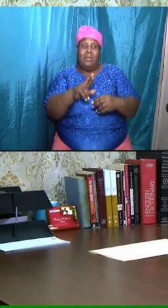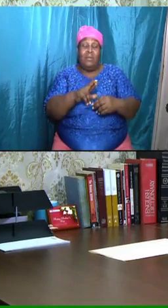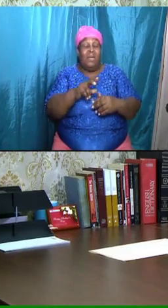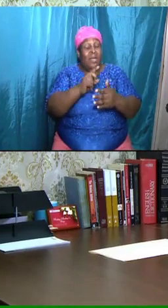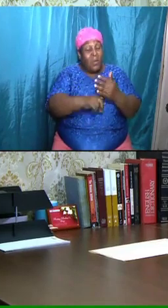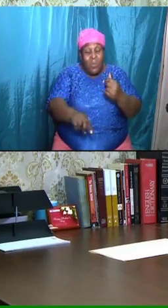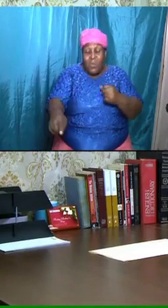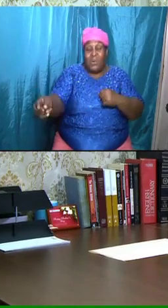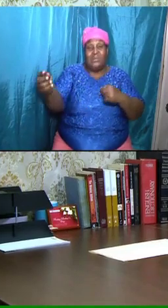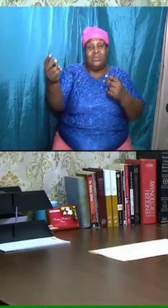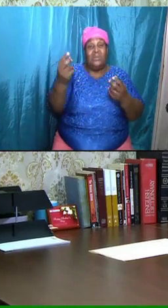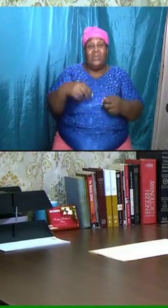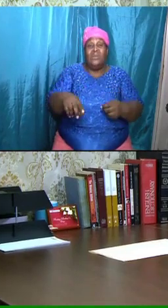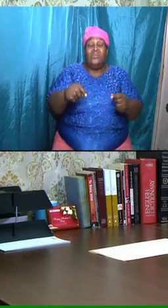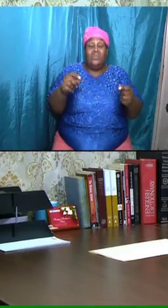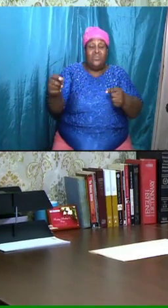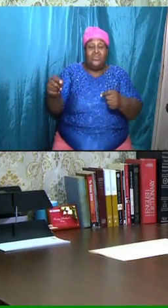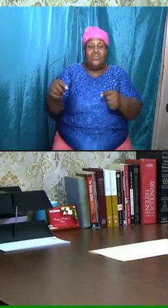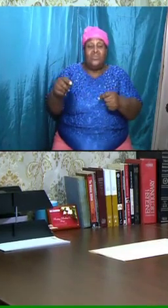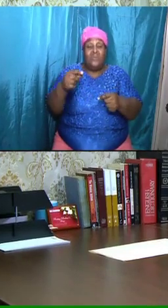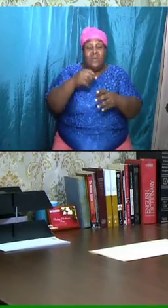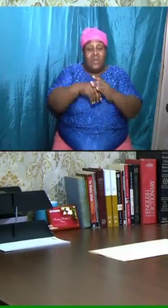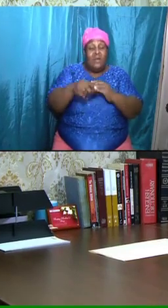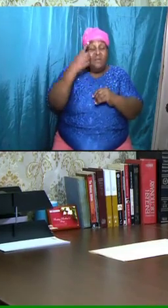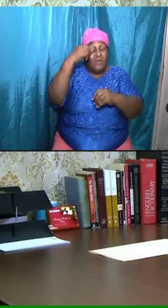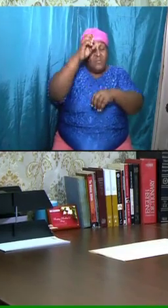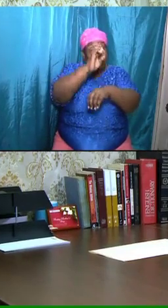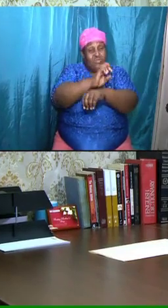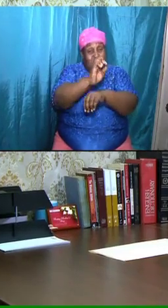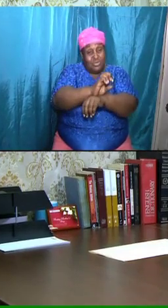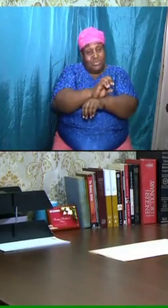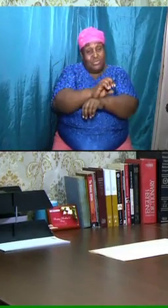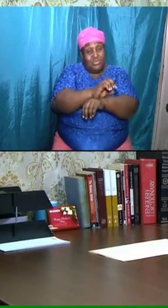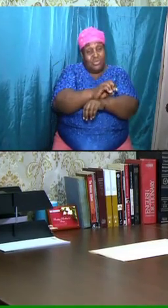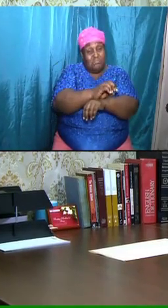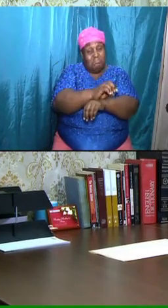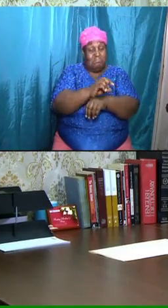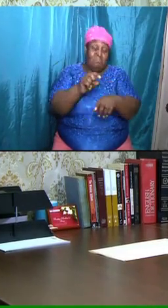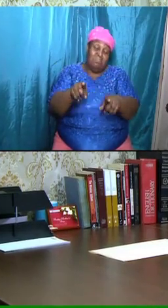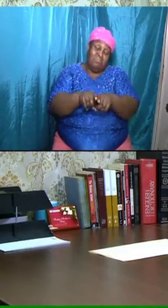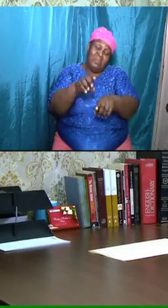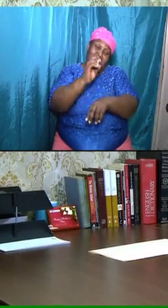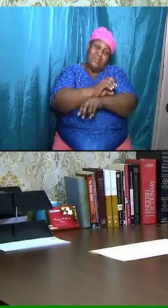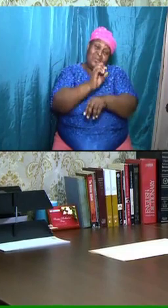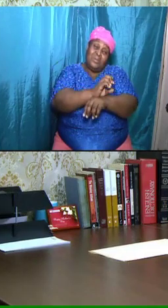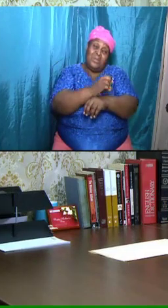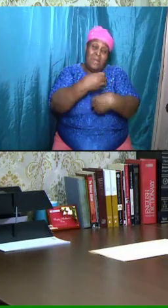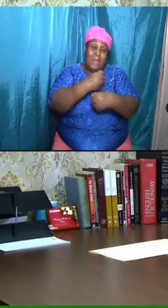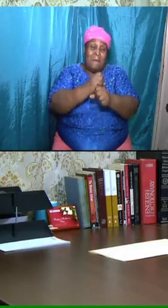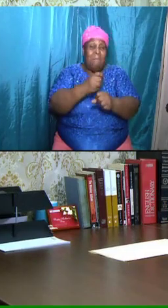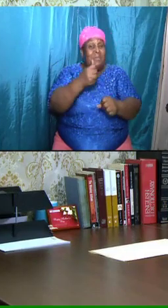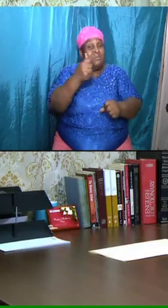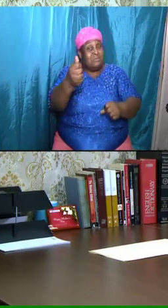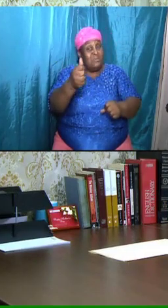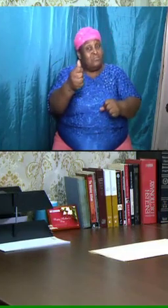some folks leave the impression that as a church we make ourselves out to be too much. No, no, no, no, no. We